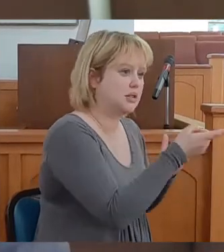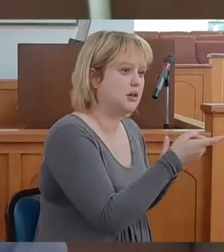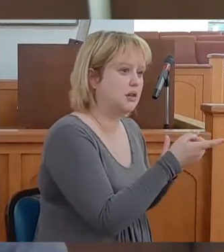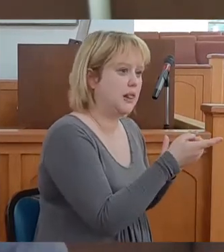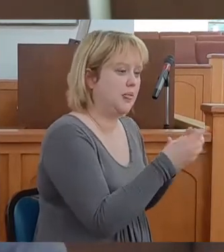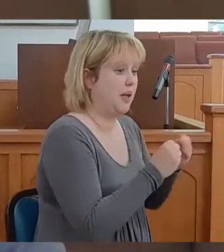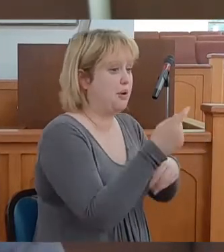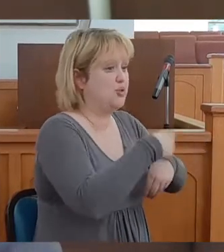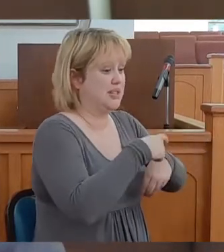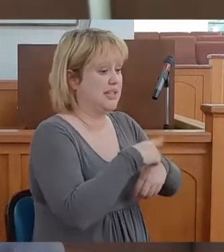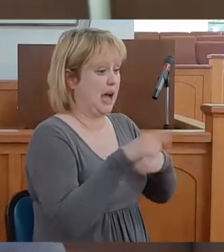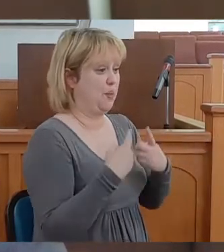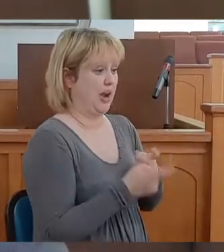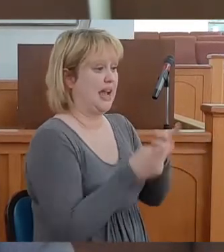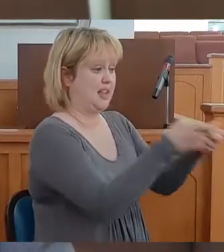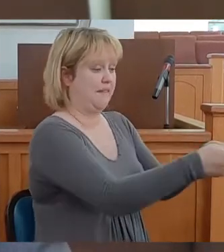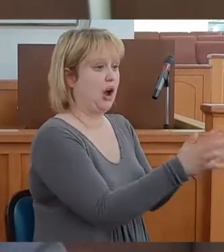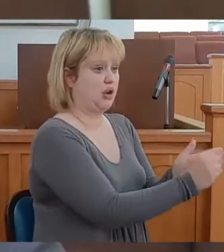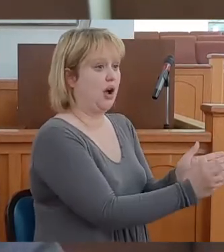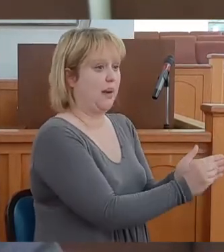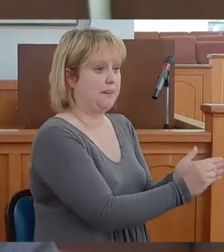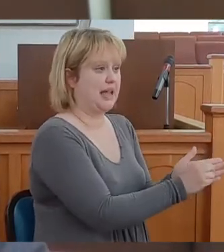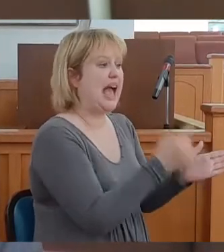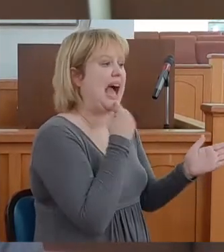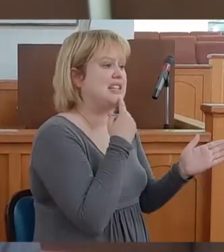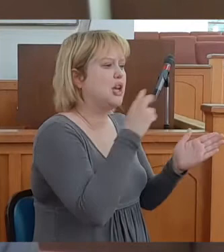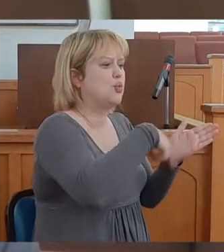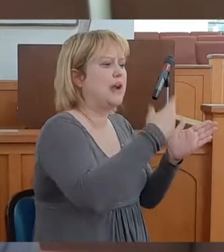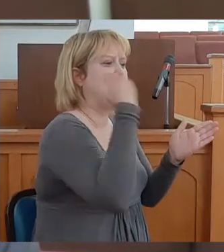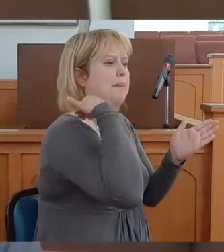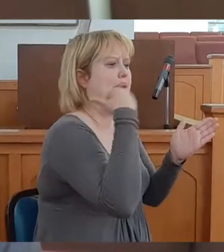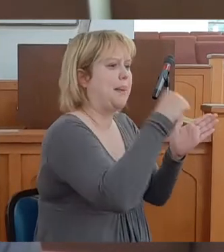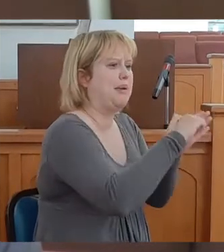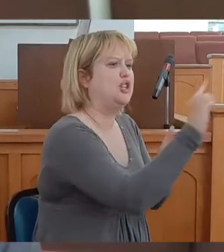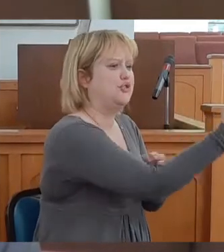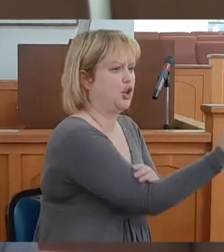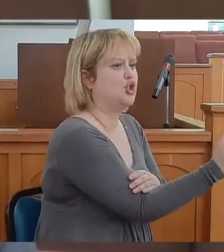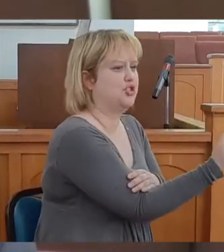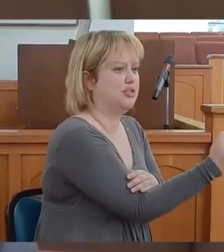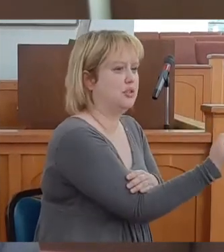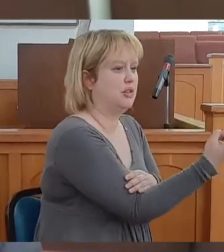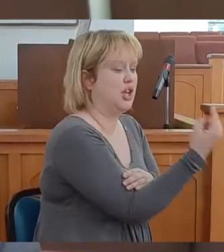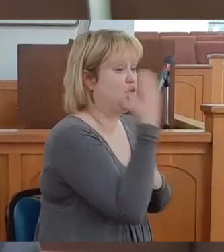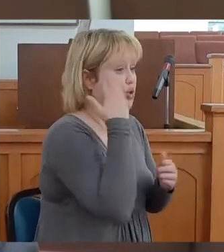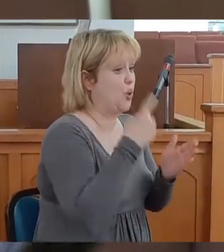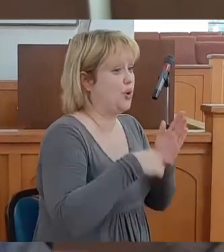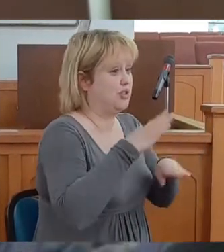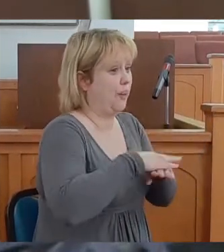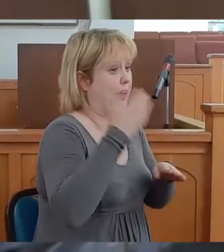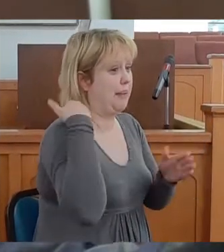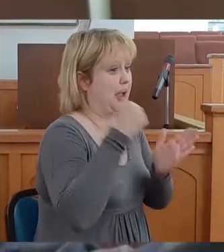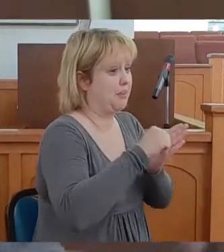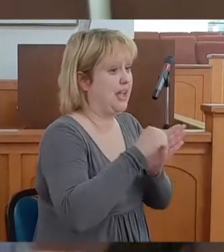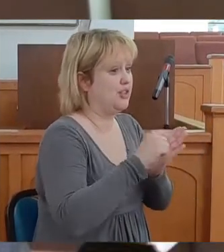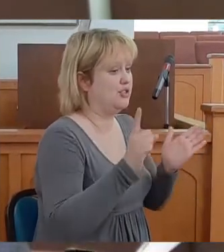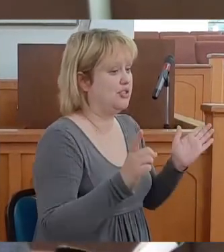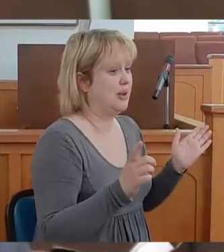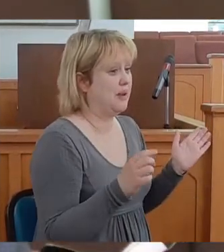And usually when I give out a copy, I say, read the back page first. You know what's on the back page?